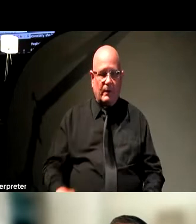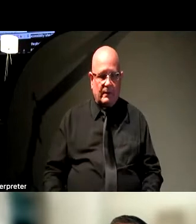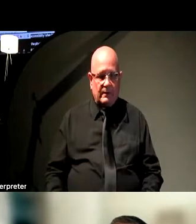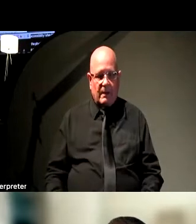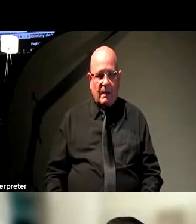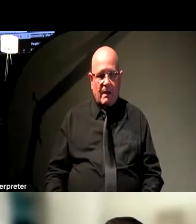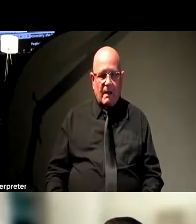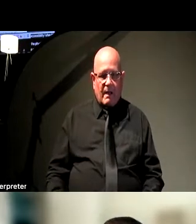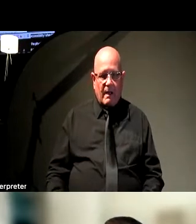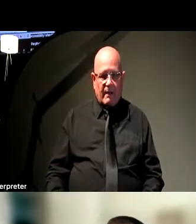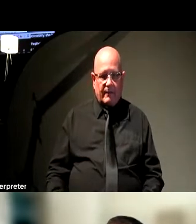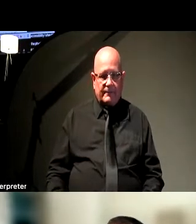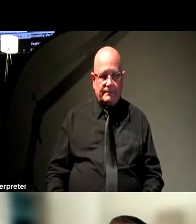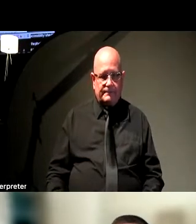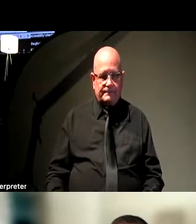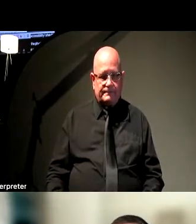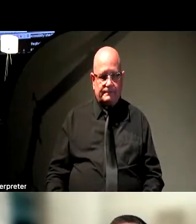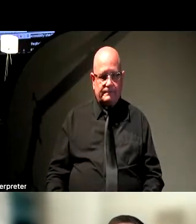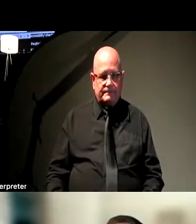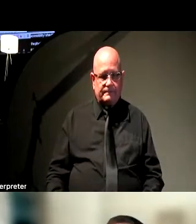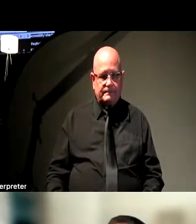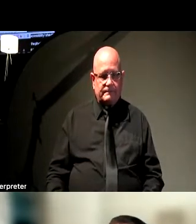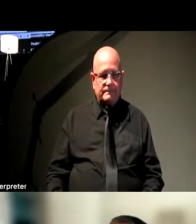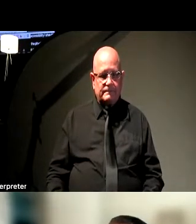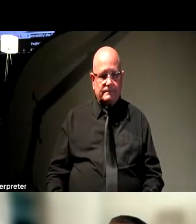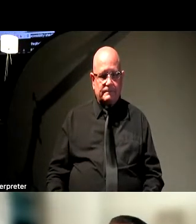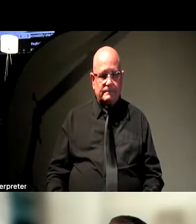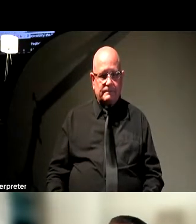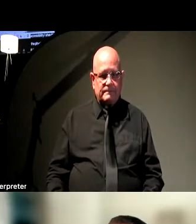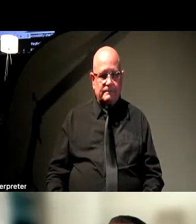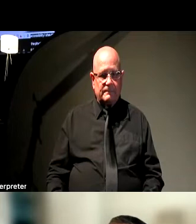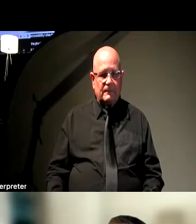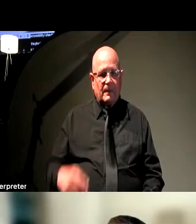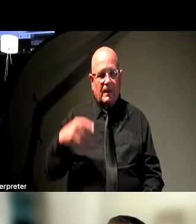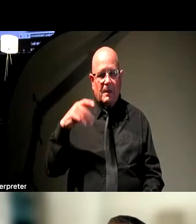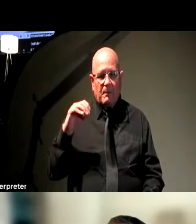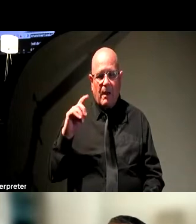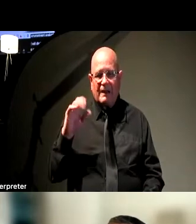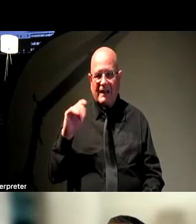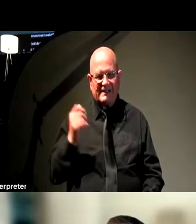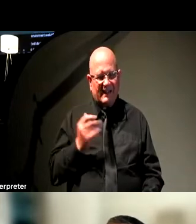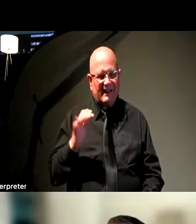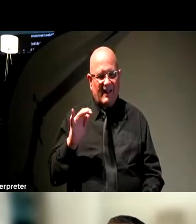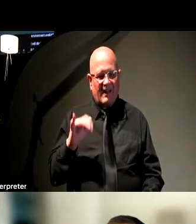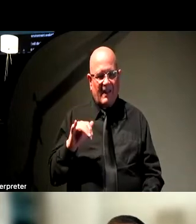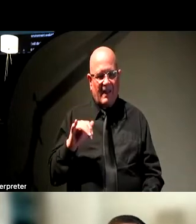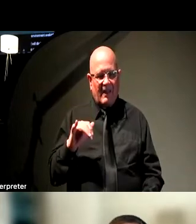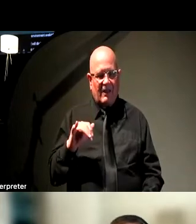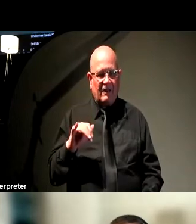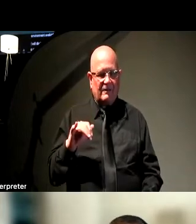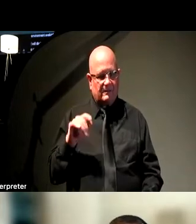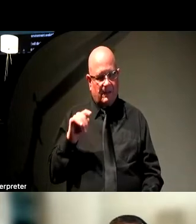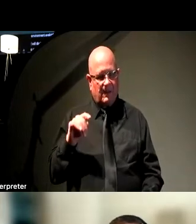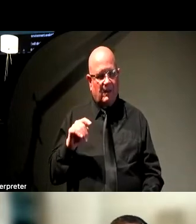point. So transcripts for things like podcasts, anything that is audio only, are the way to